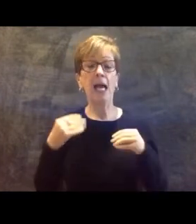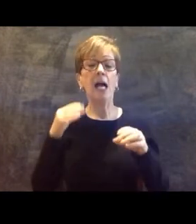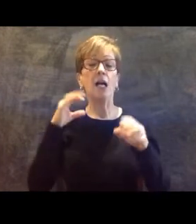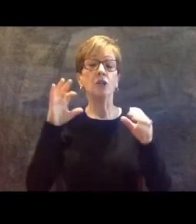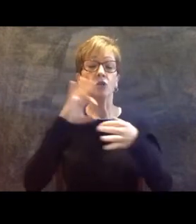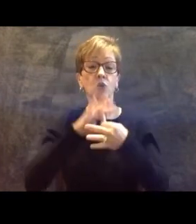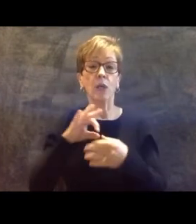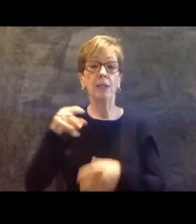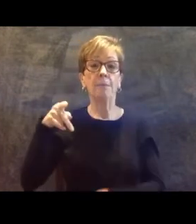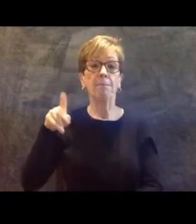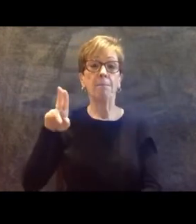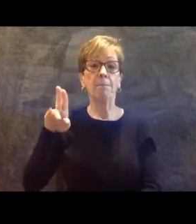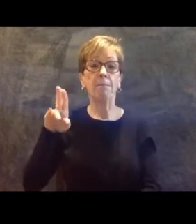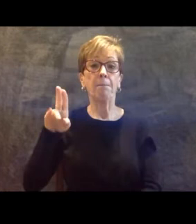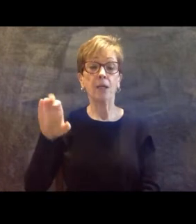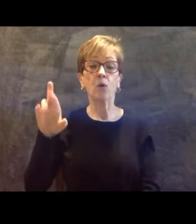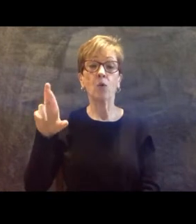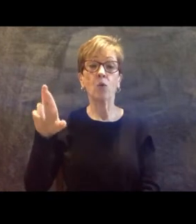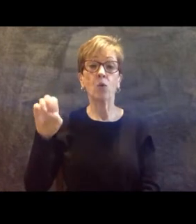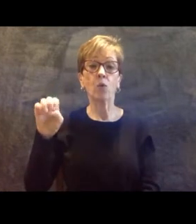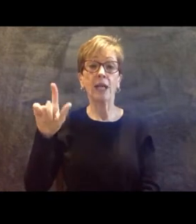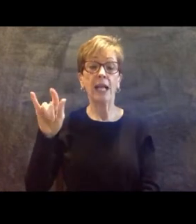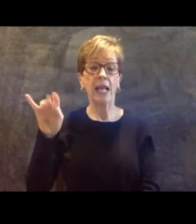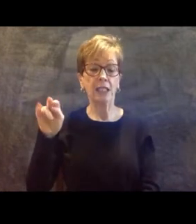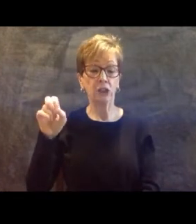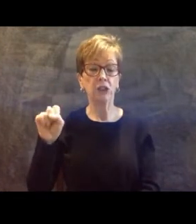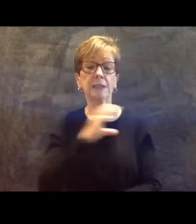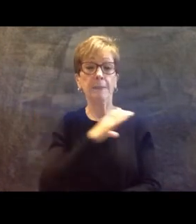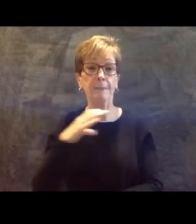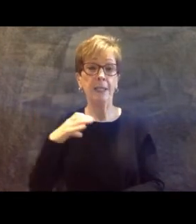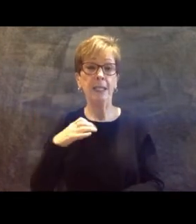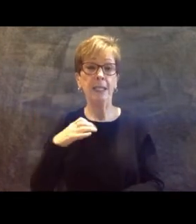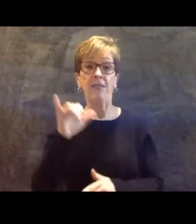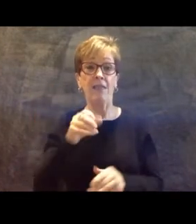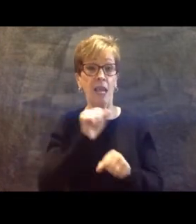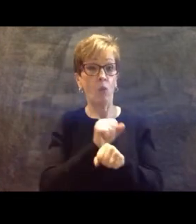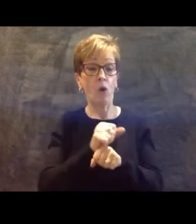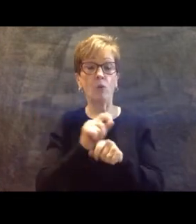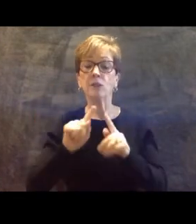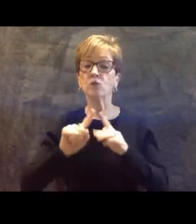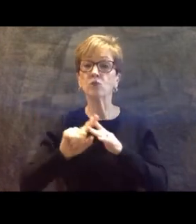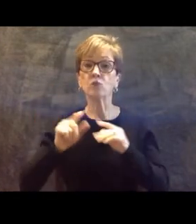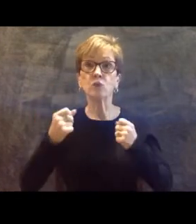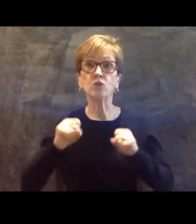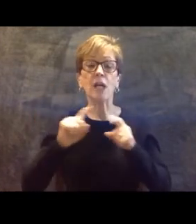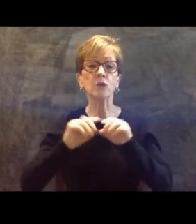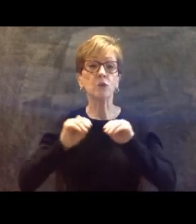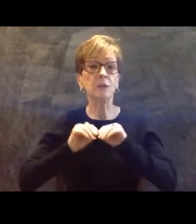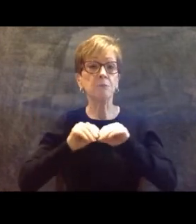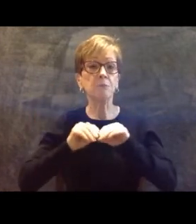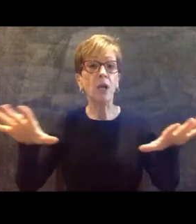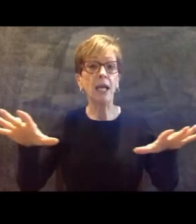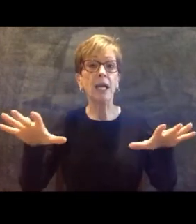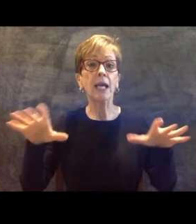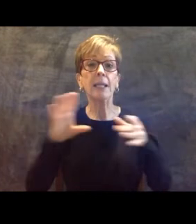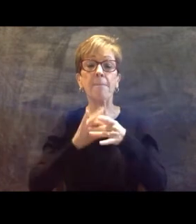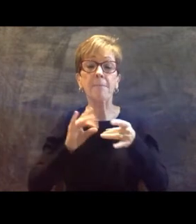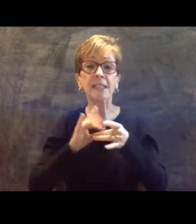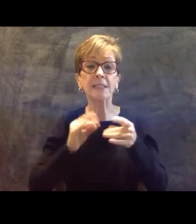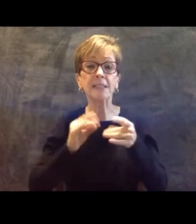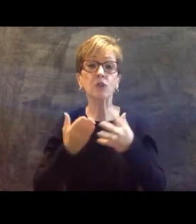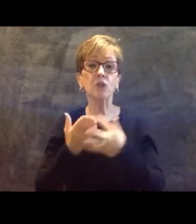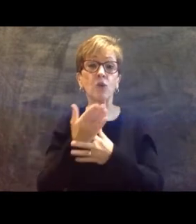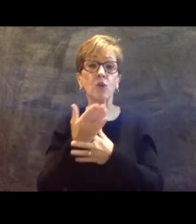And in that work, we really tried to spread the message on social media and through various other channels